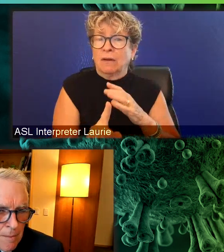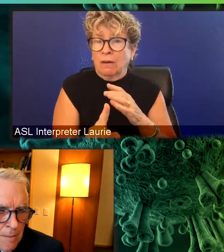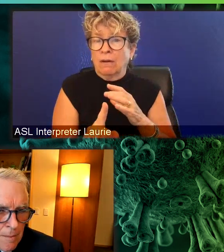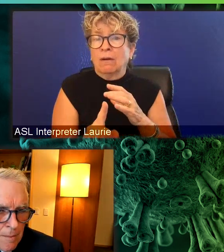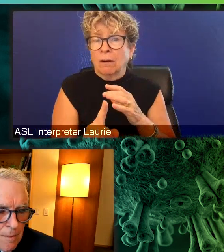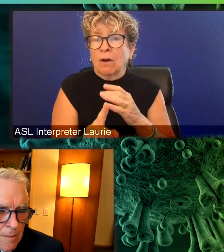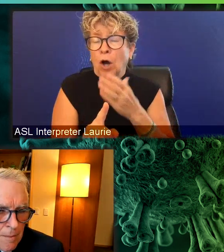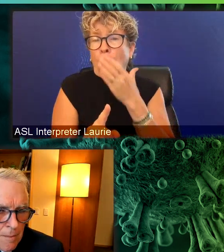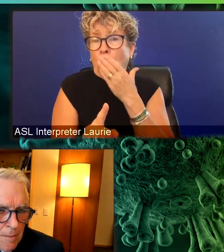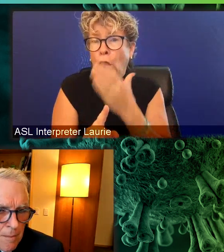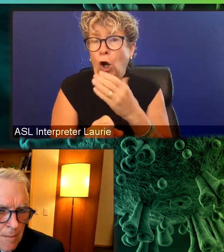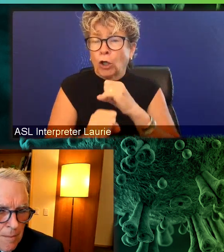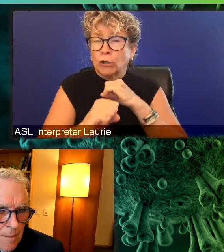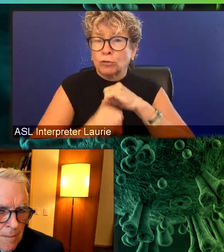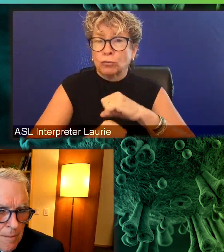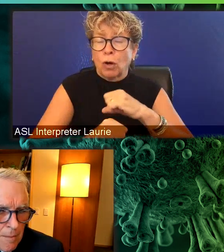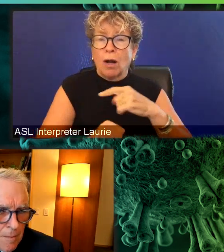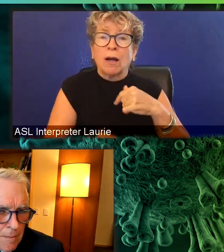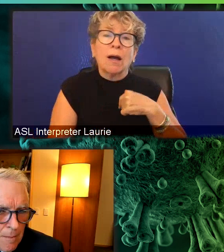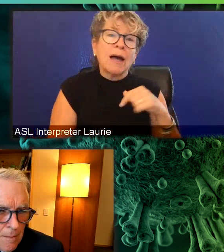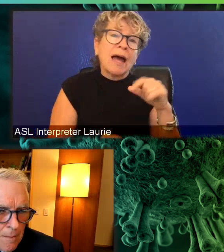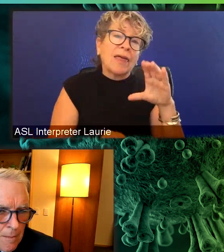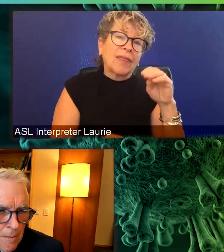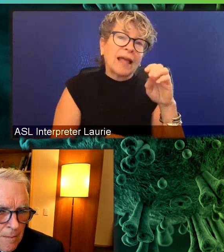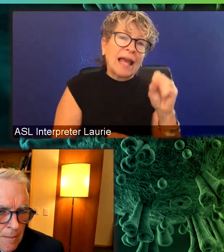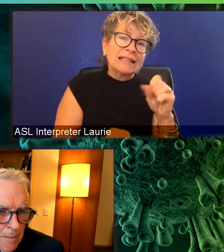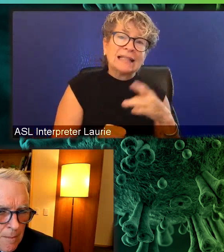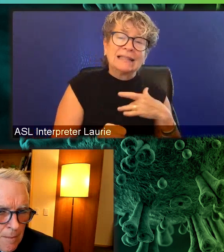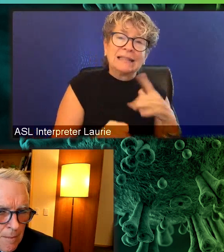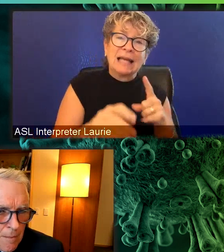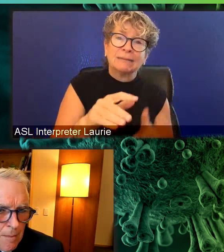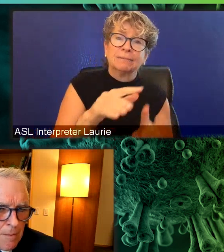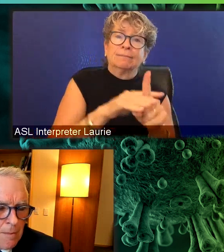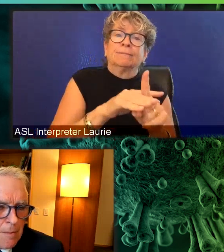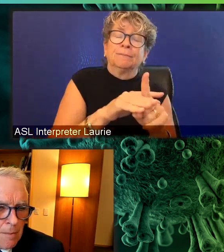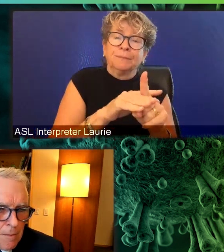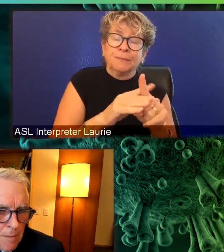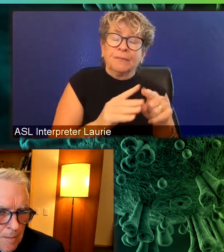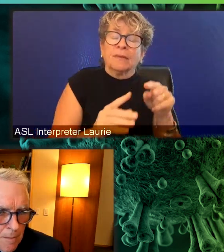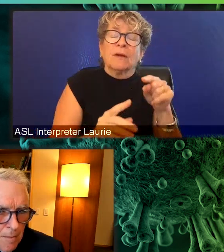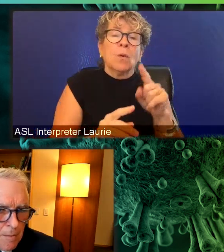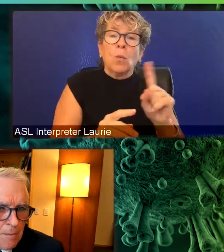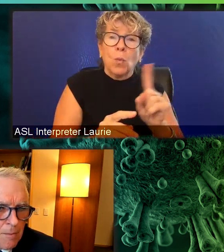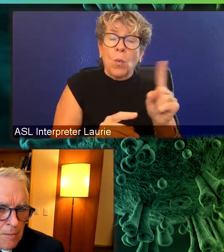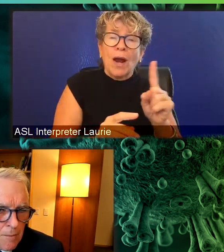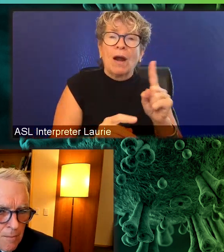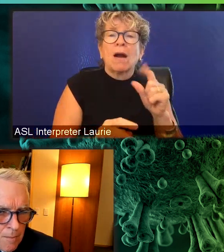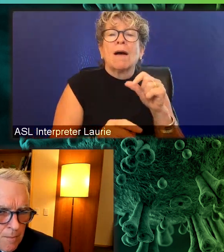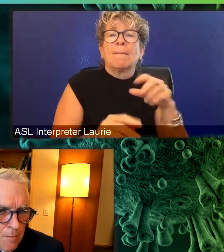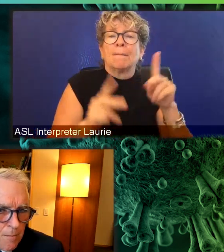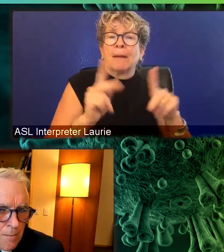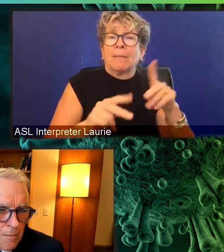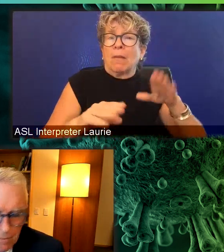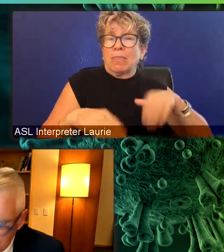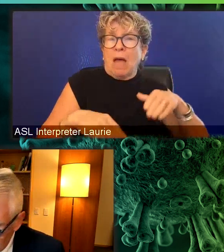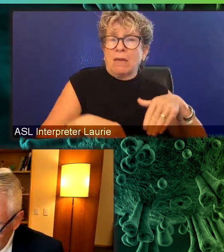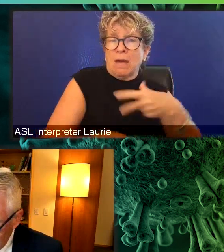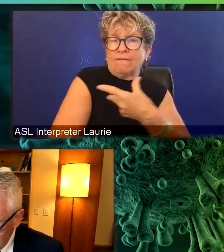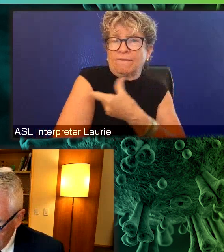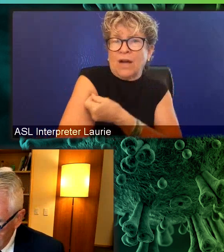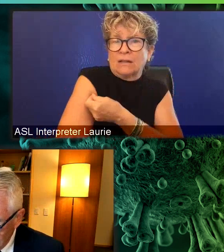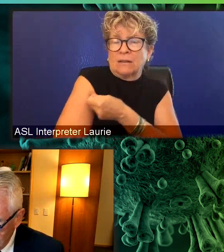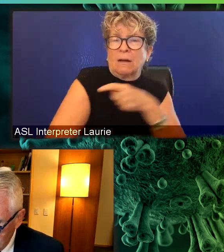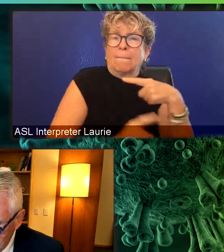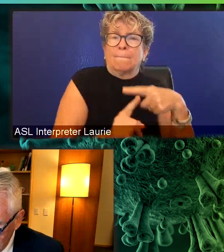and the unvaccinated population really trends, tends to be much younger than the, than the vaccinated population. So we can expect lots of cases,